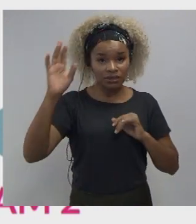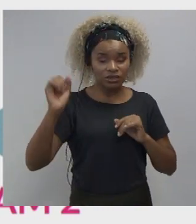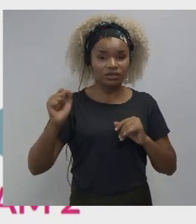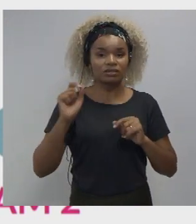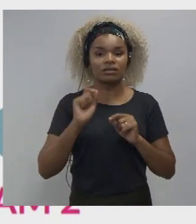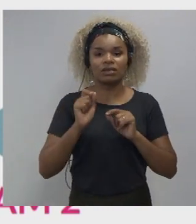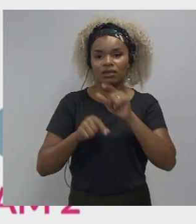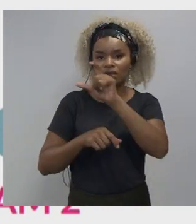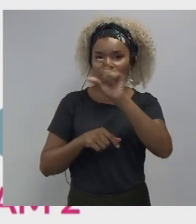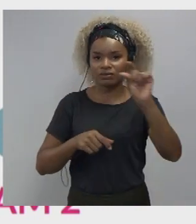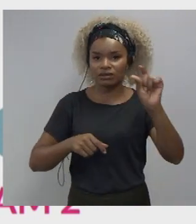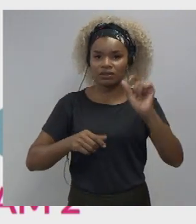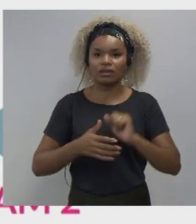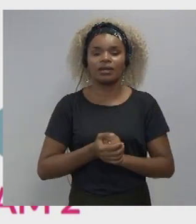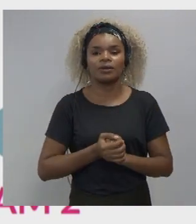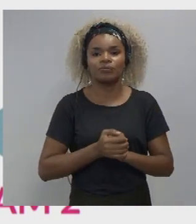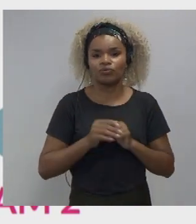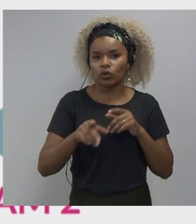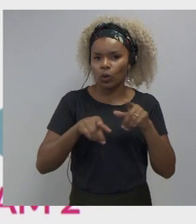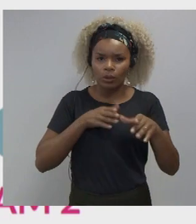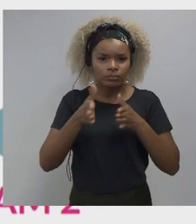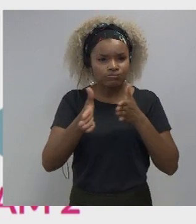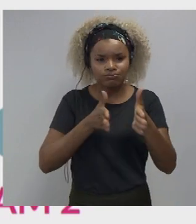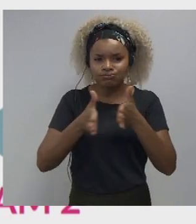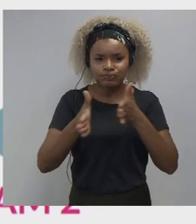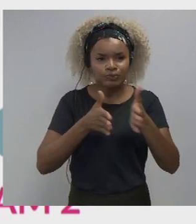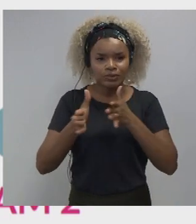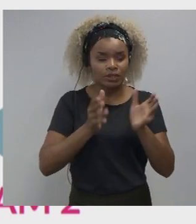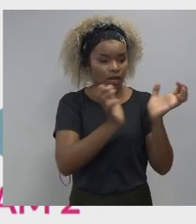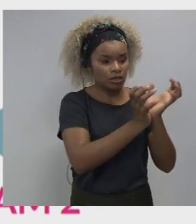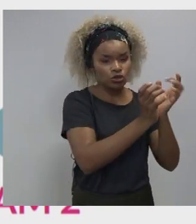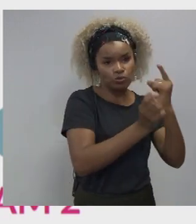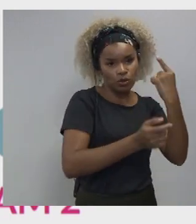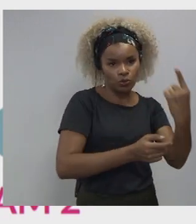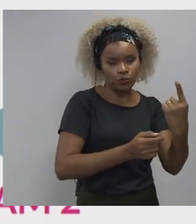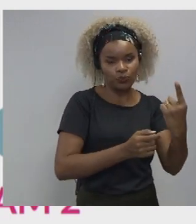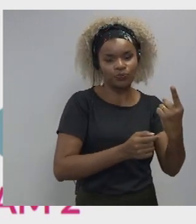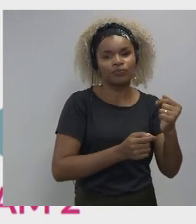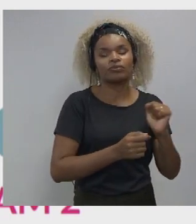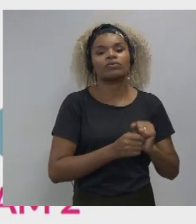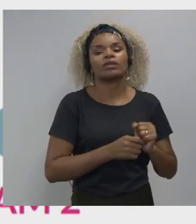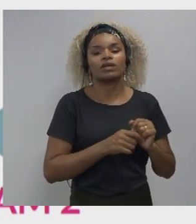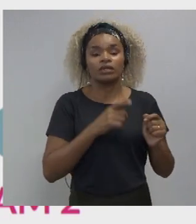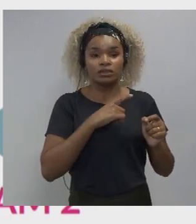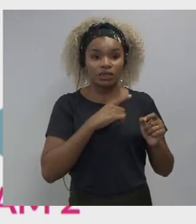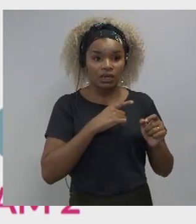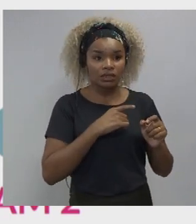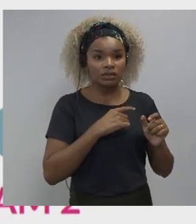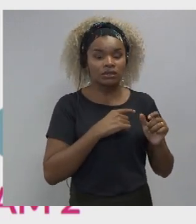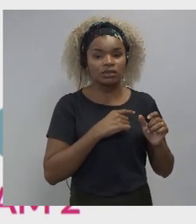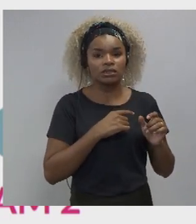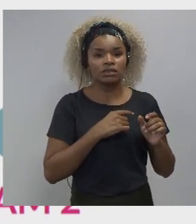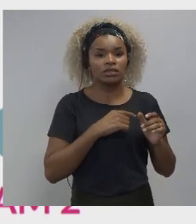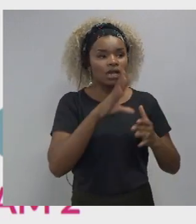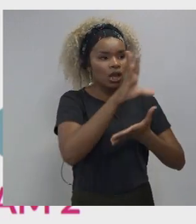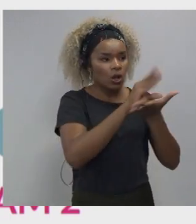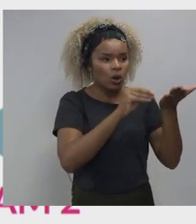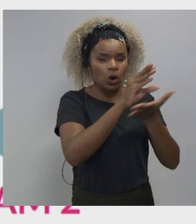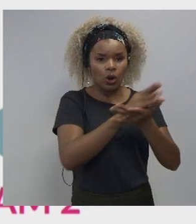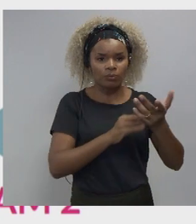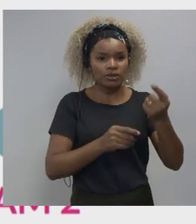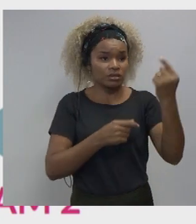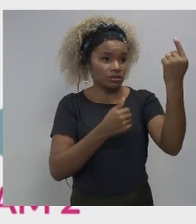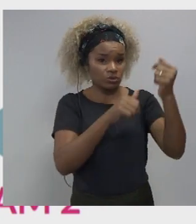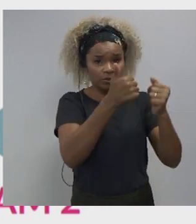you're you've got a relay race team one consists of clones of the fastest sprinter